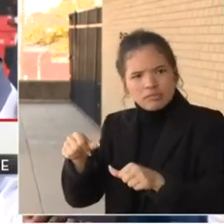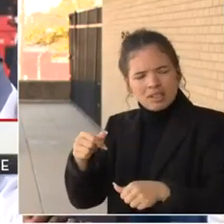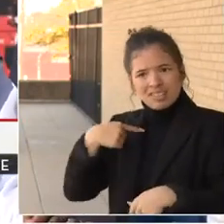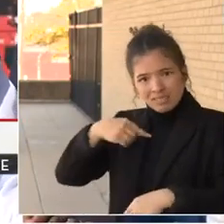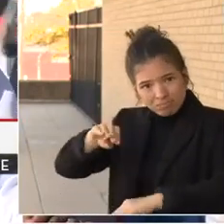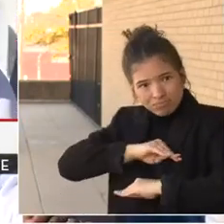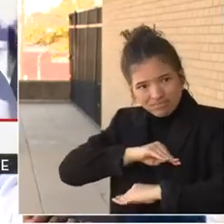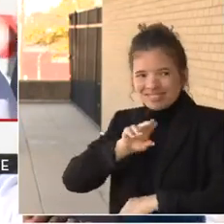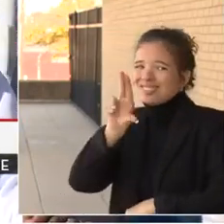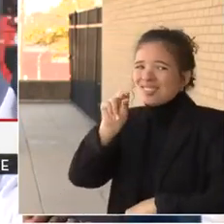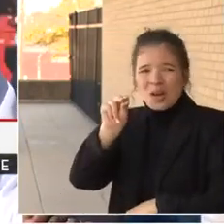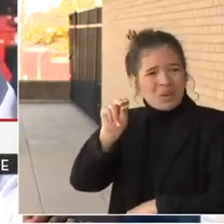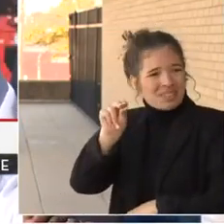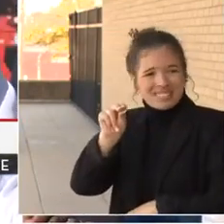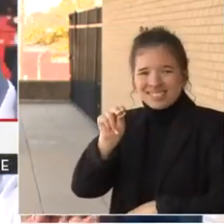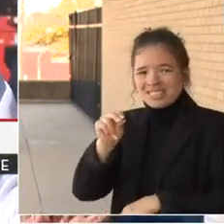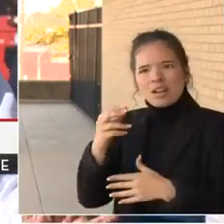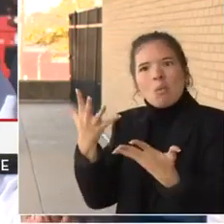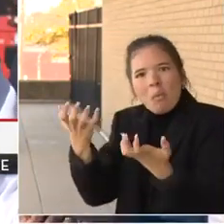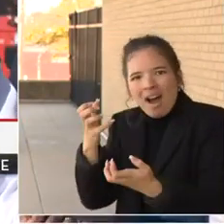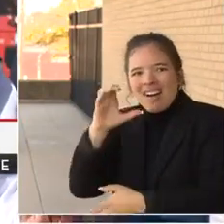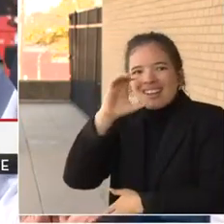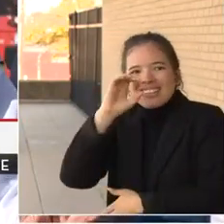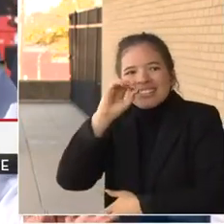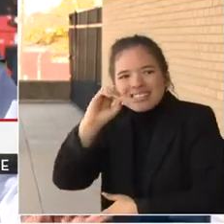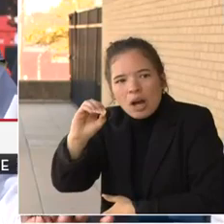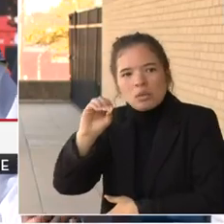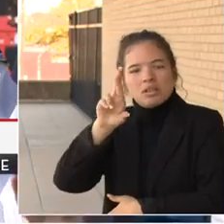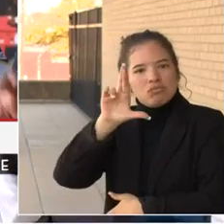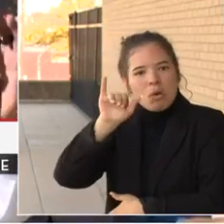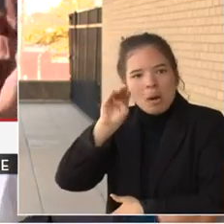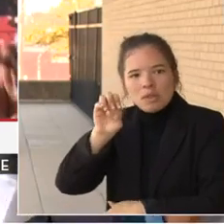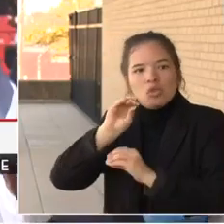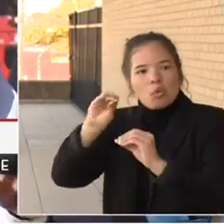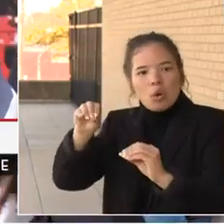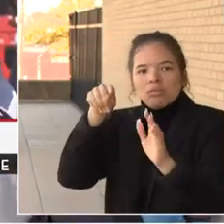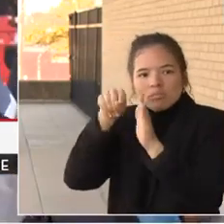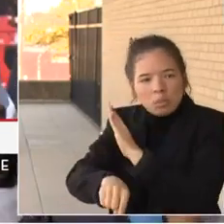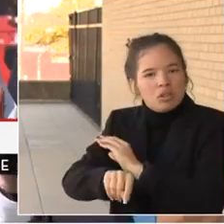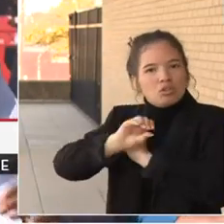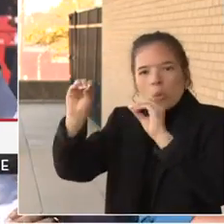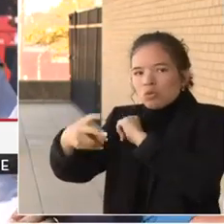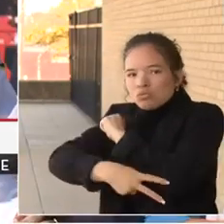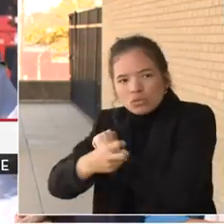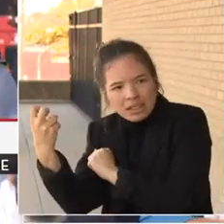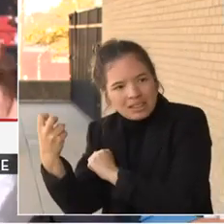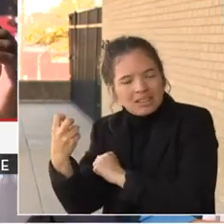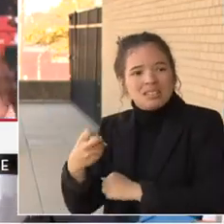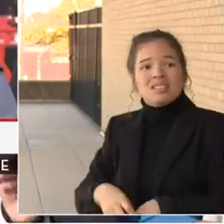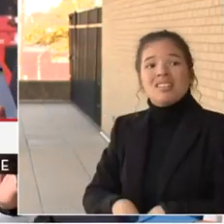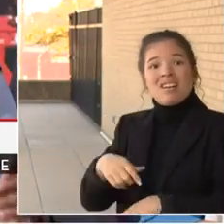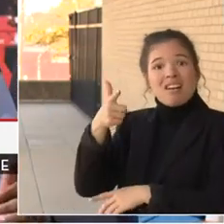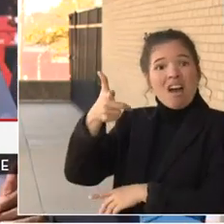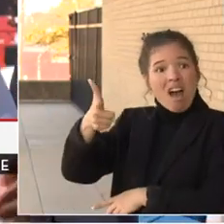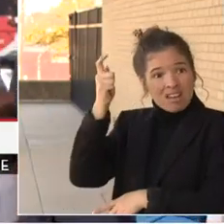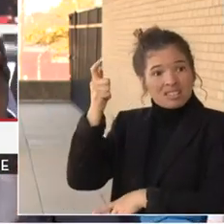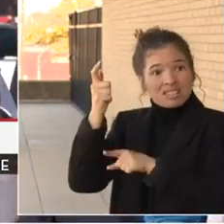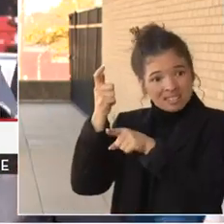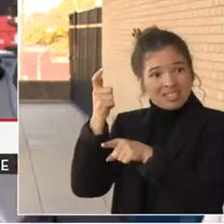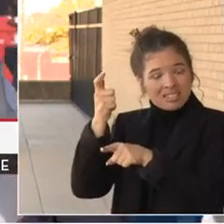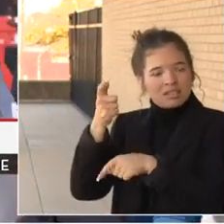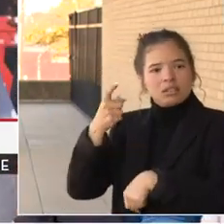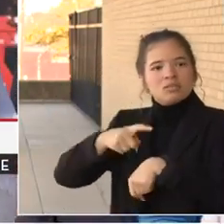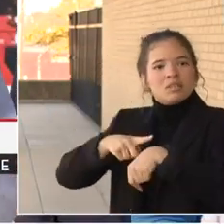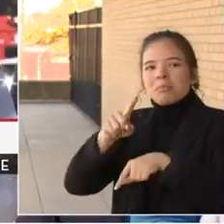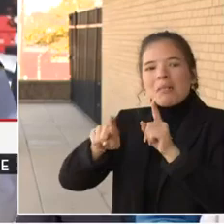crime in the city. We want to see zero homicides. Any one robbery, any one sounds of gunshot is one too many. But that just is it.